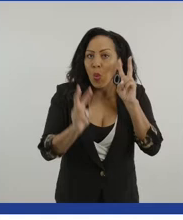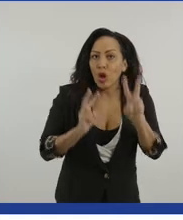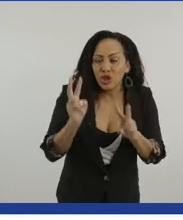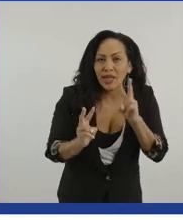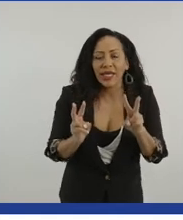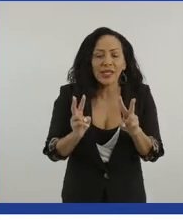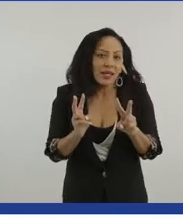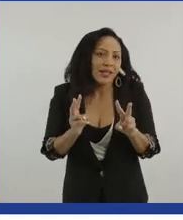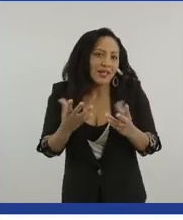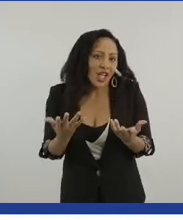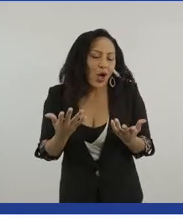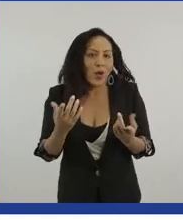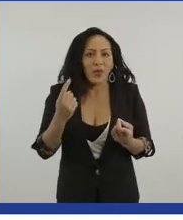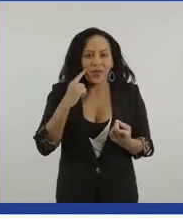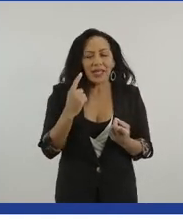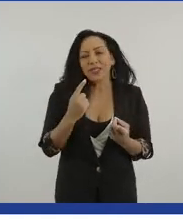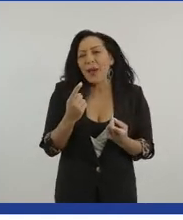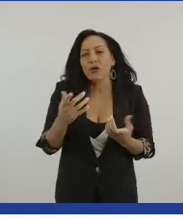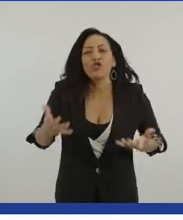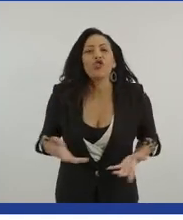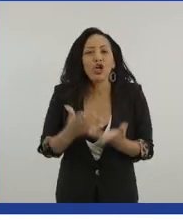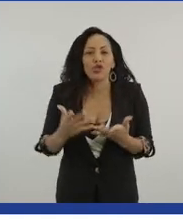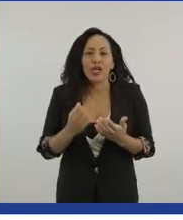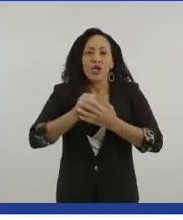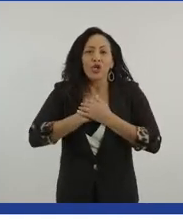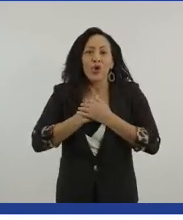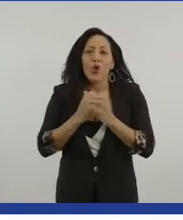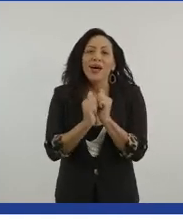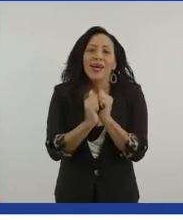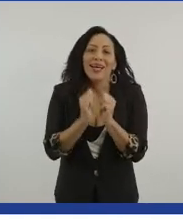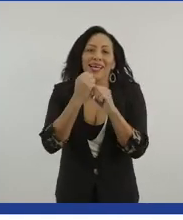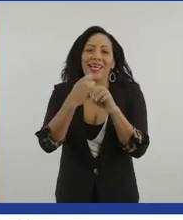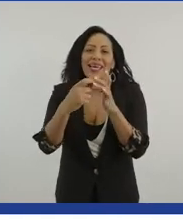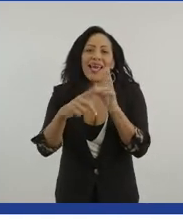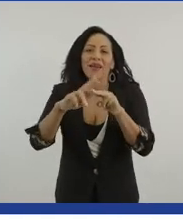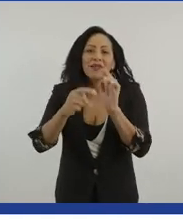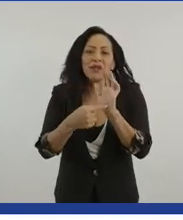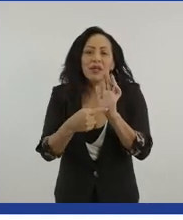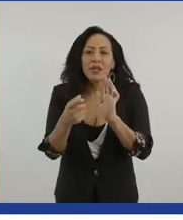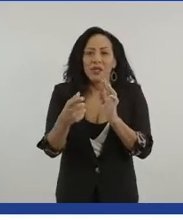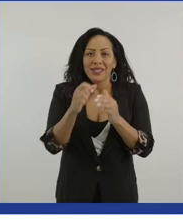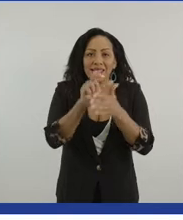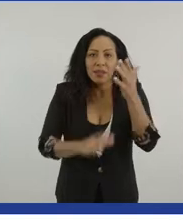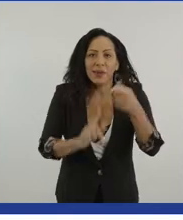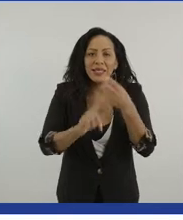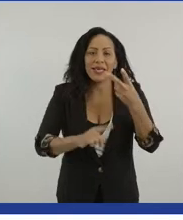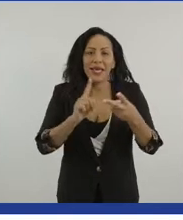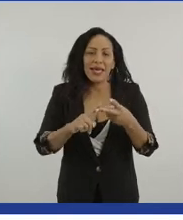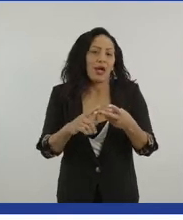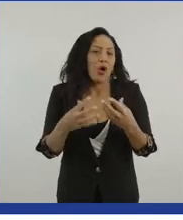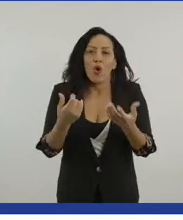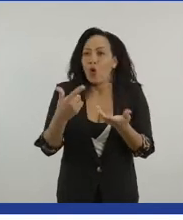nurturing that gift. Having a disability or an impairment or a challenge or a barrier or an obstacle